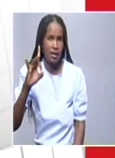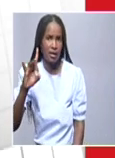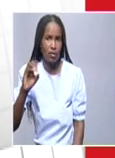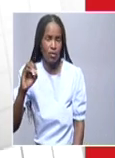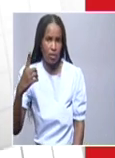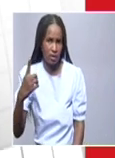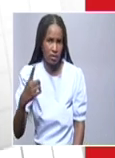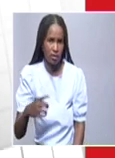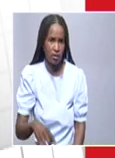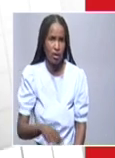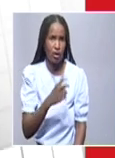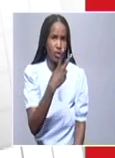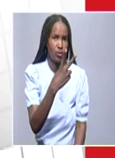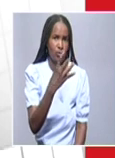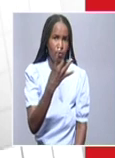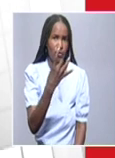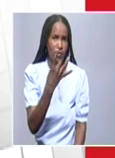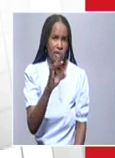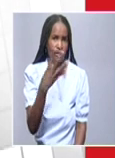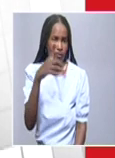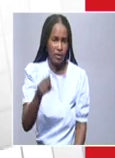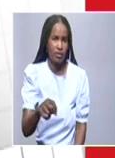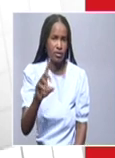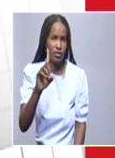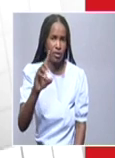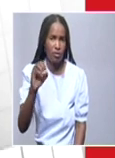That is 284,101.